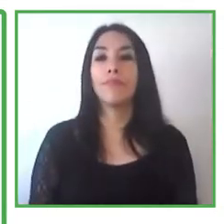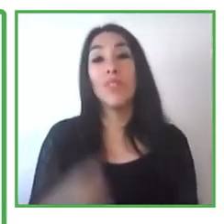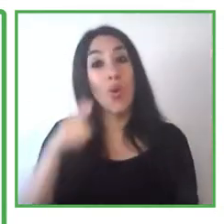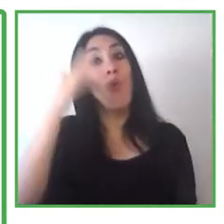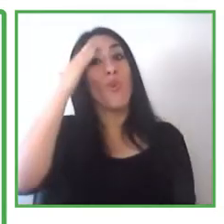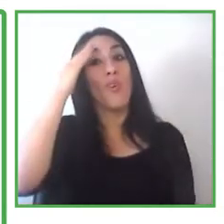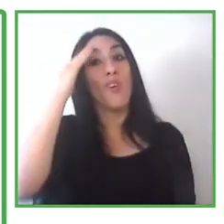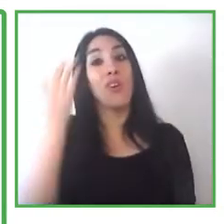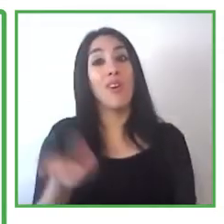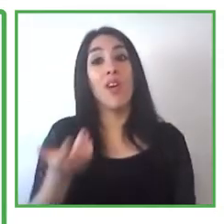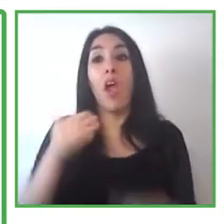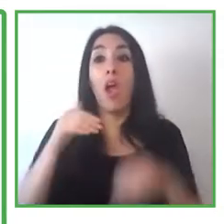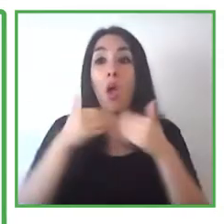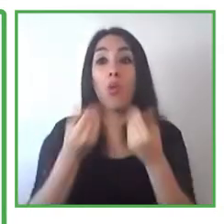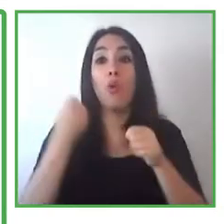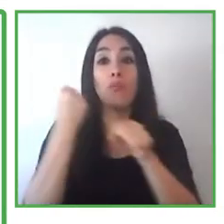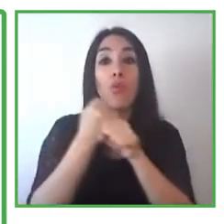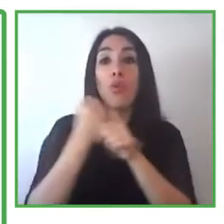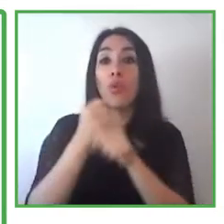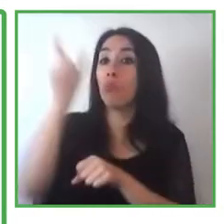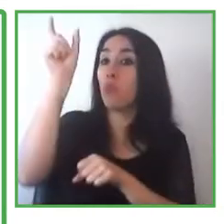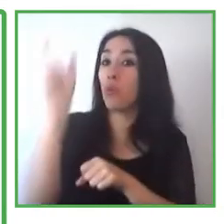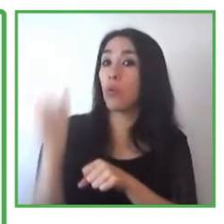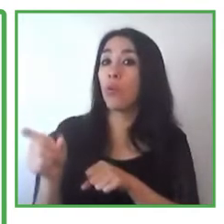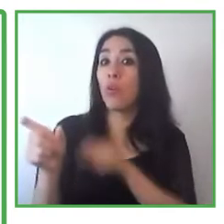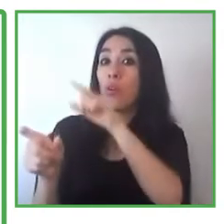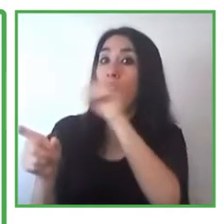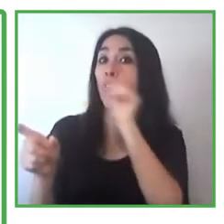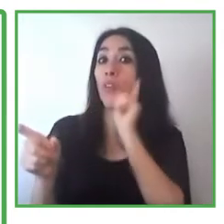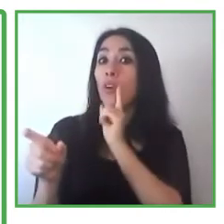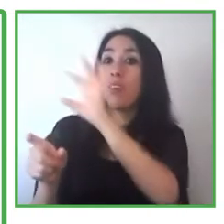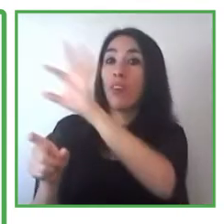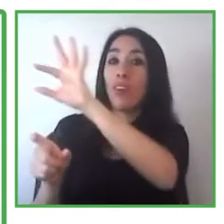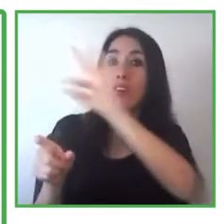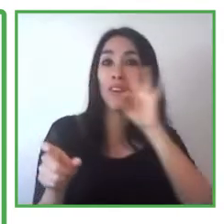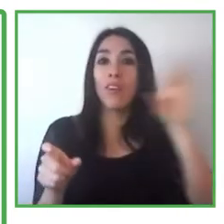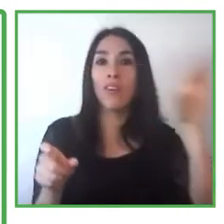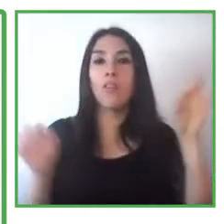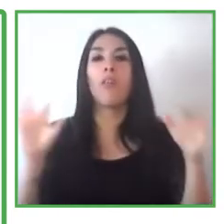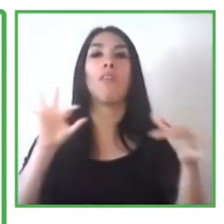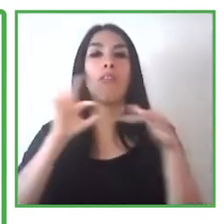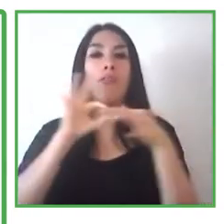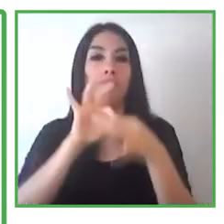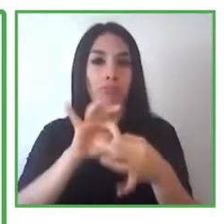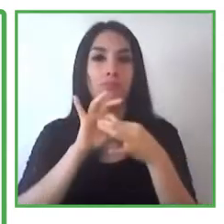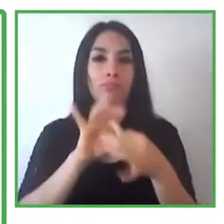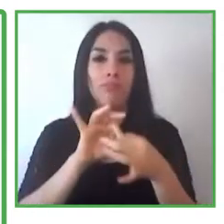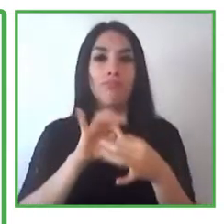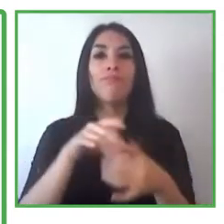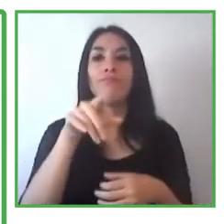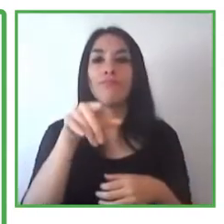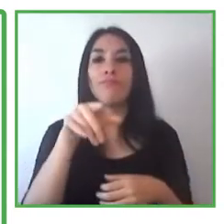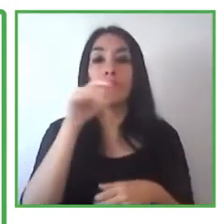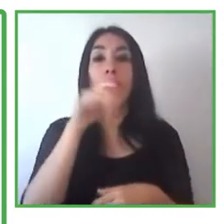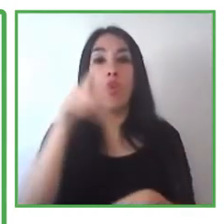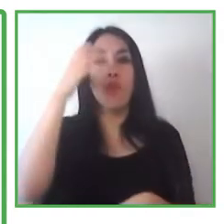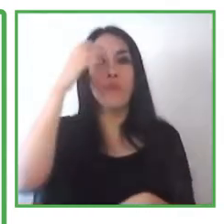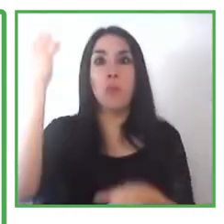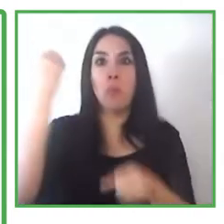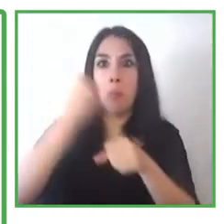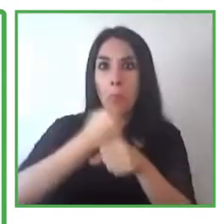and skills that people with disabilities have or can develop. That is,